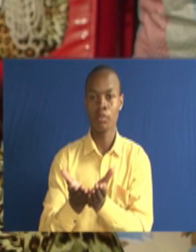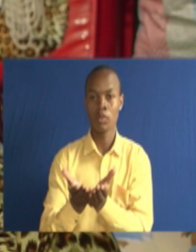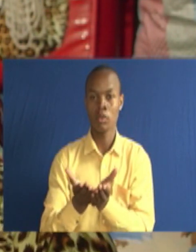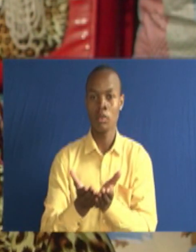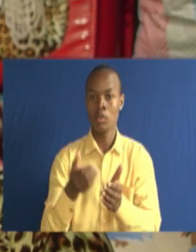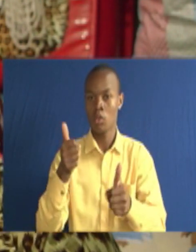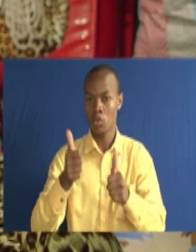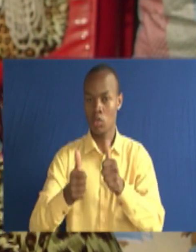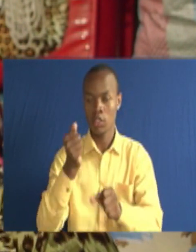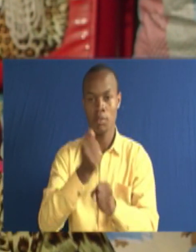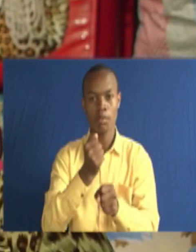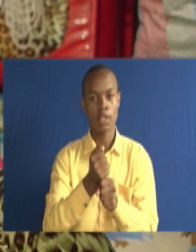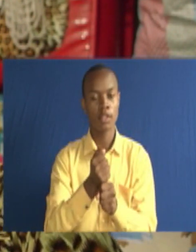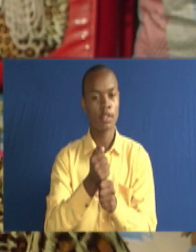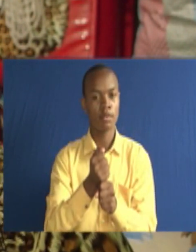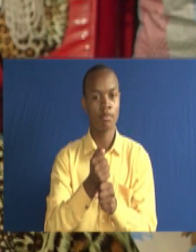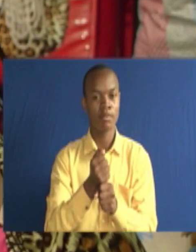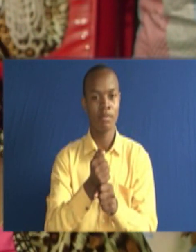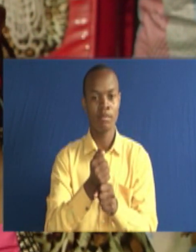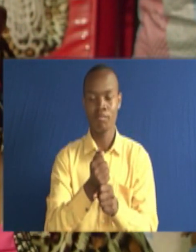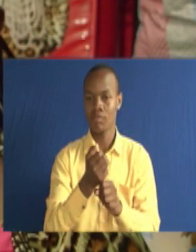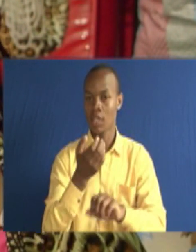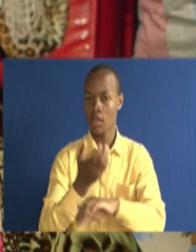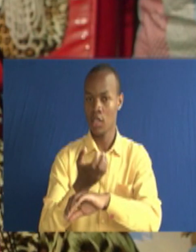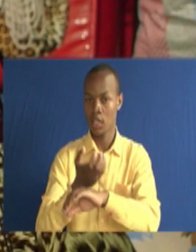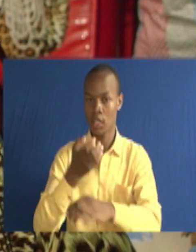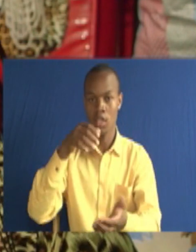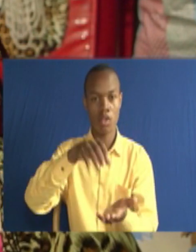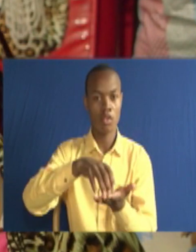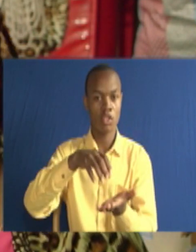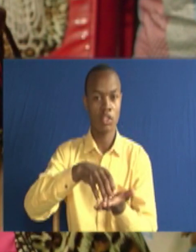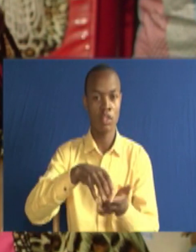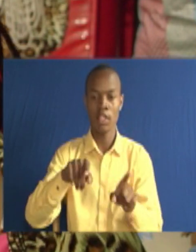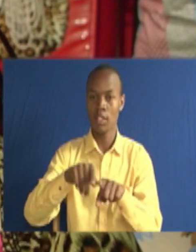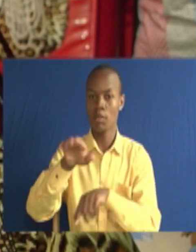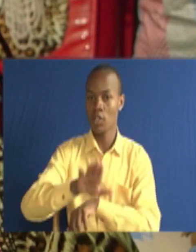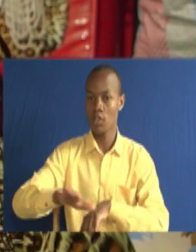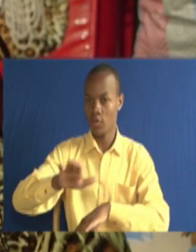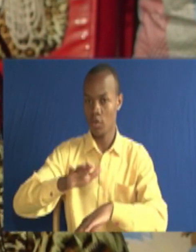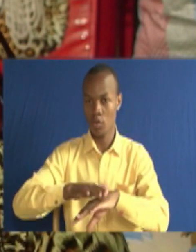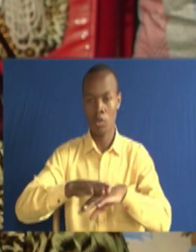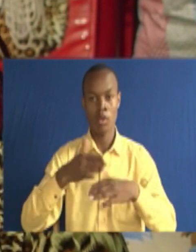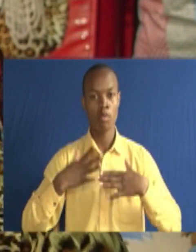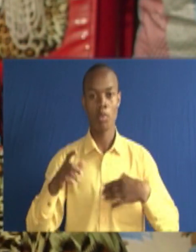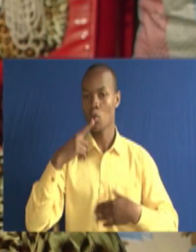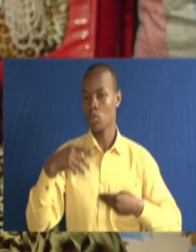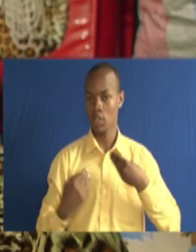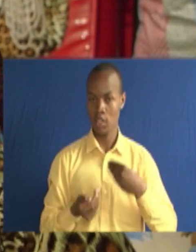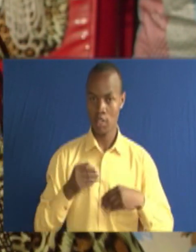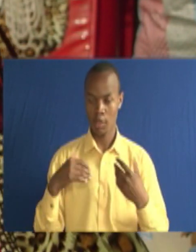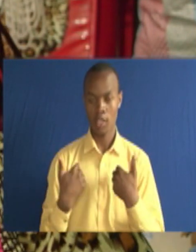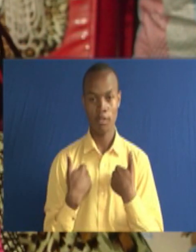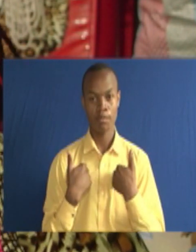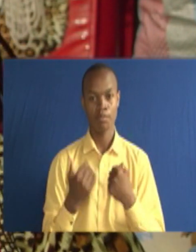inafanya ulimwengu uwe, unfriendly to disabled people. Huko,